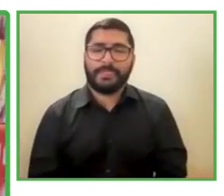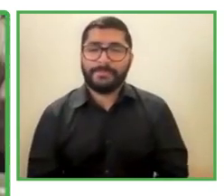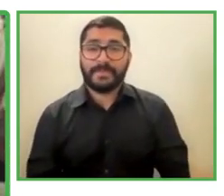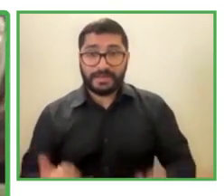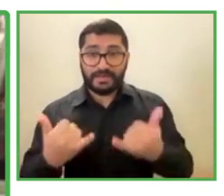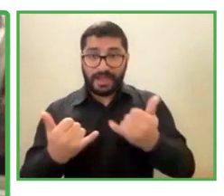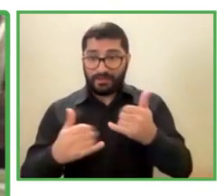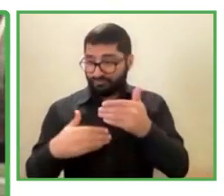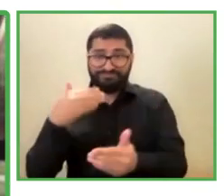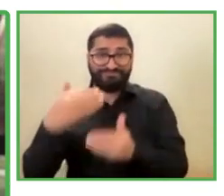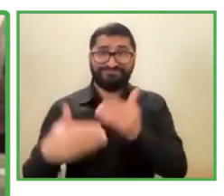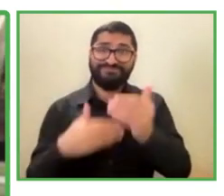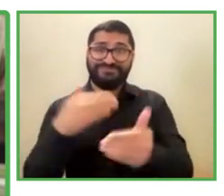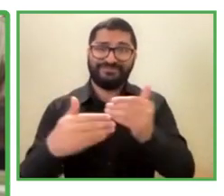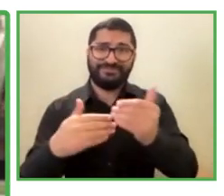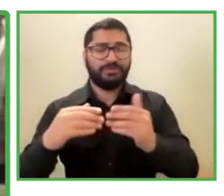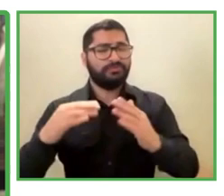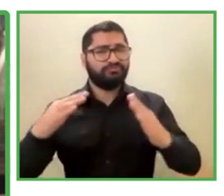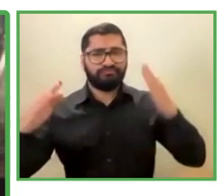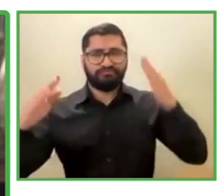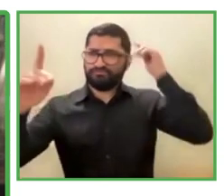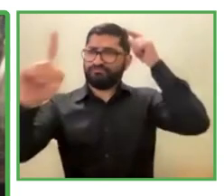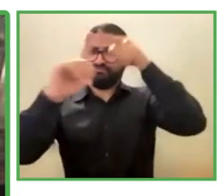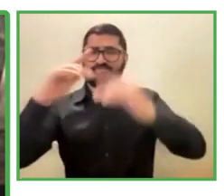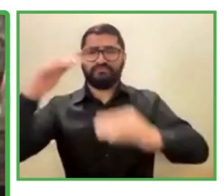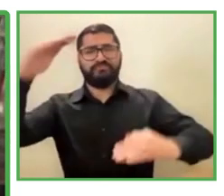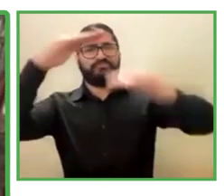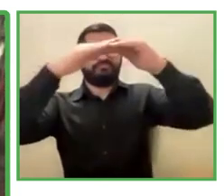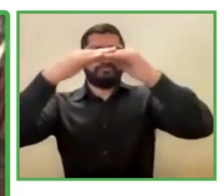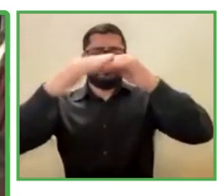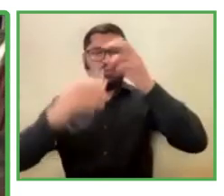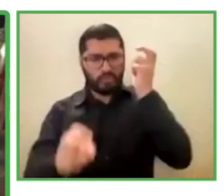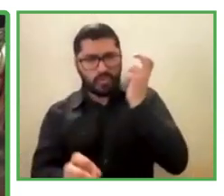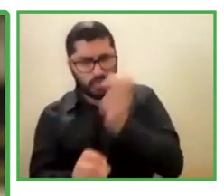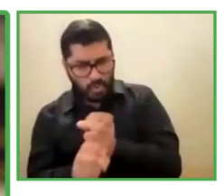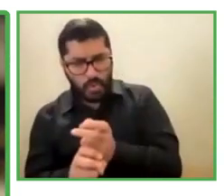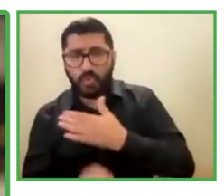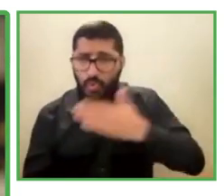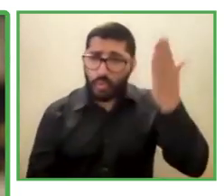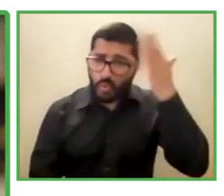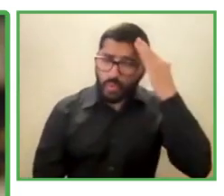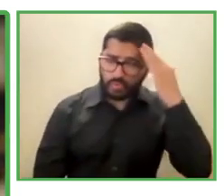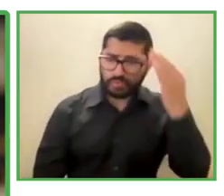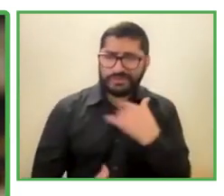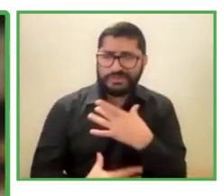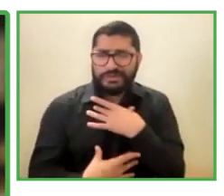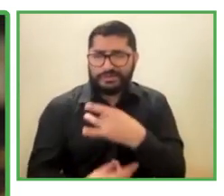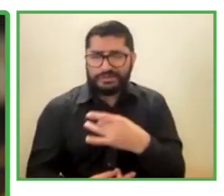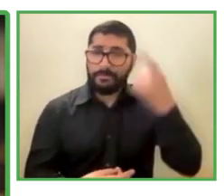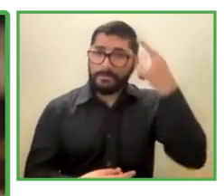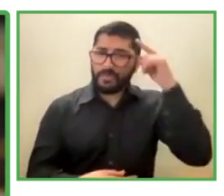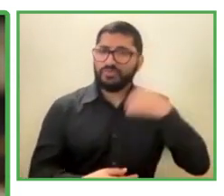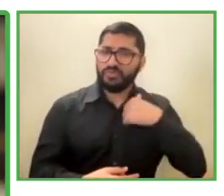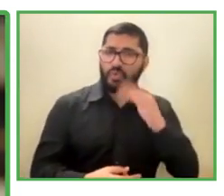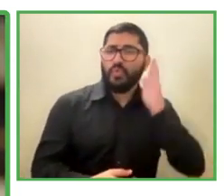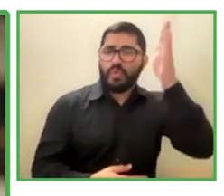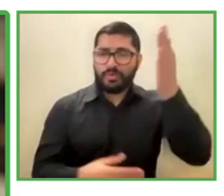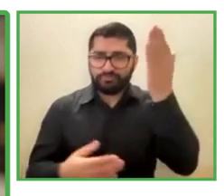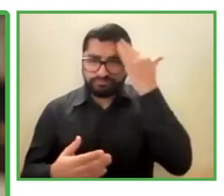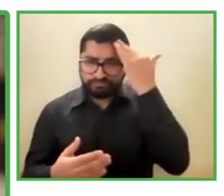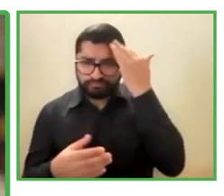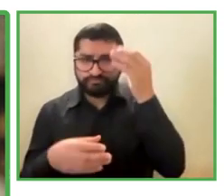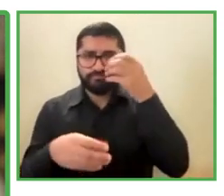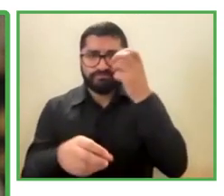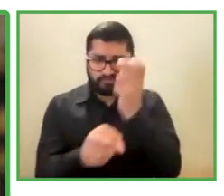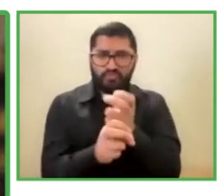This process of being home was very complicated for me during the pandemic. I would have loved to be working, but it was a risk for my health, and I'm